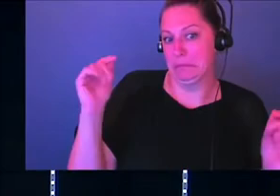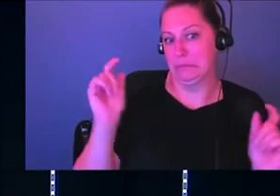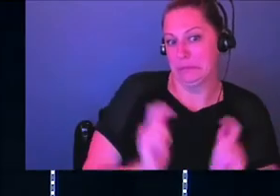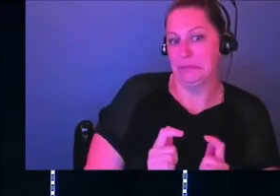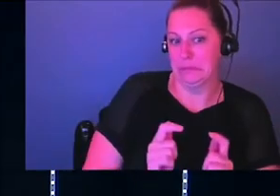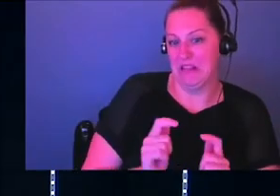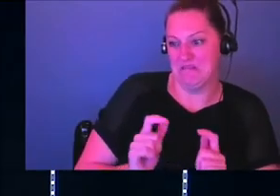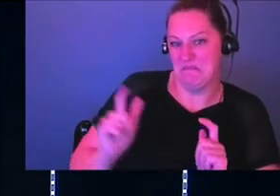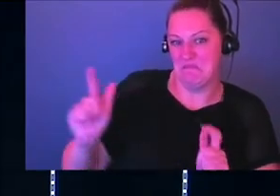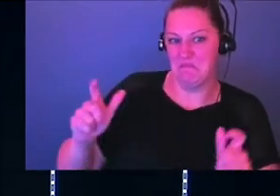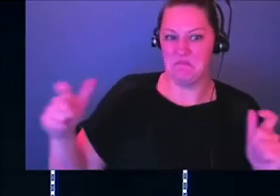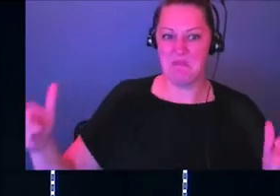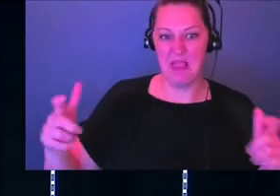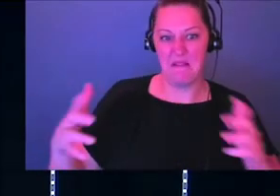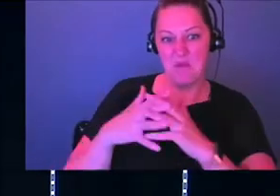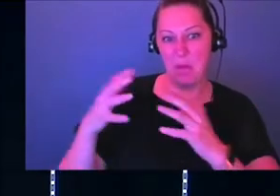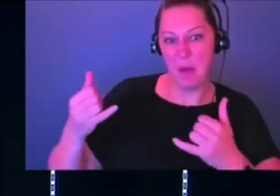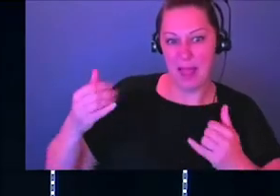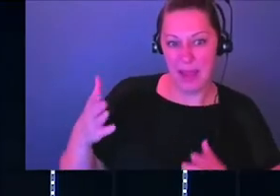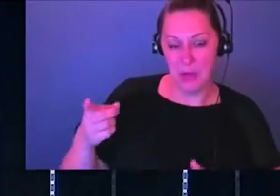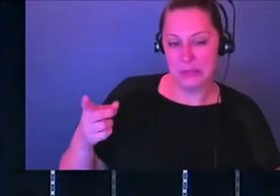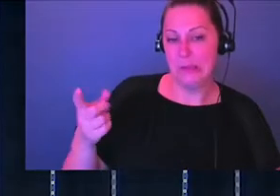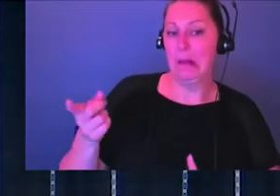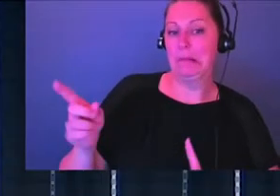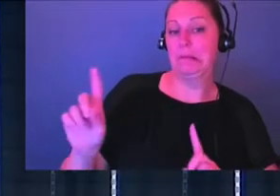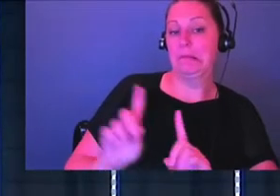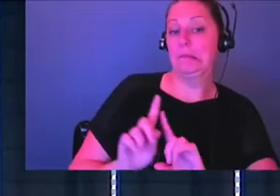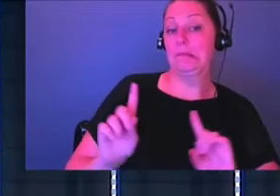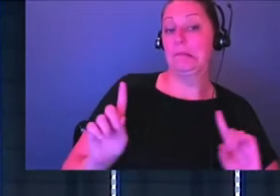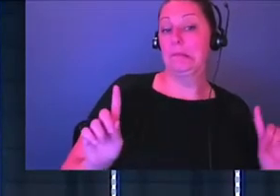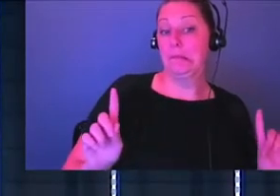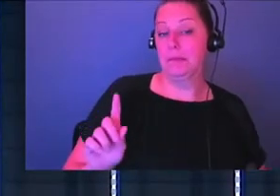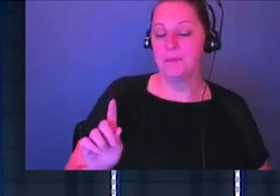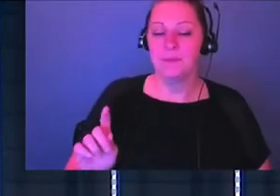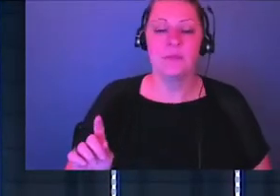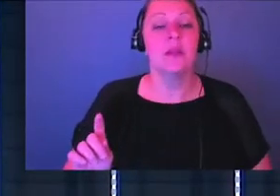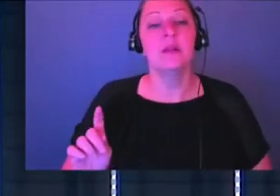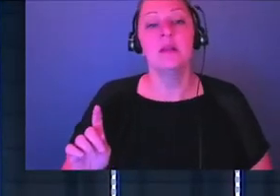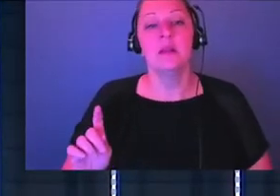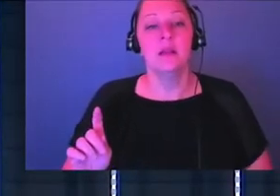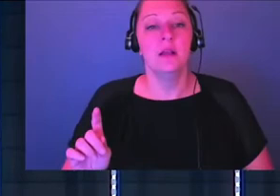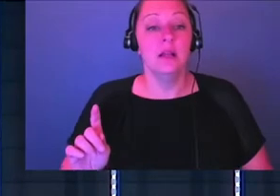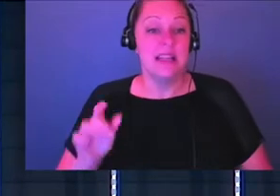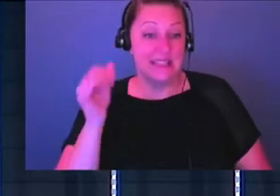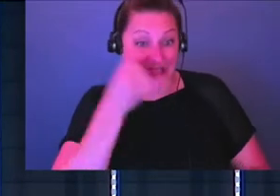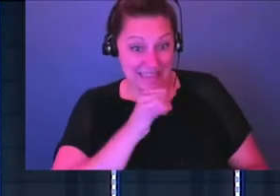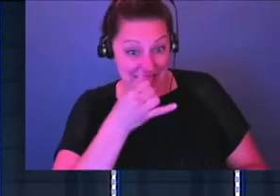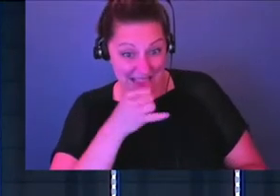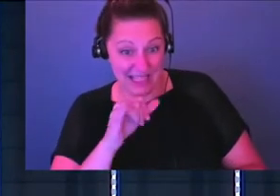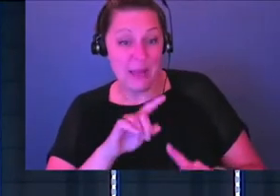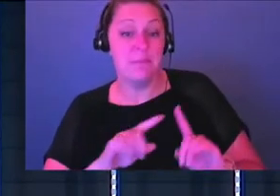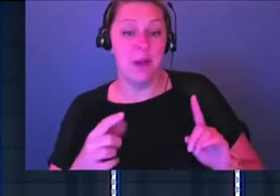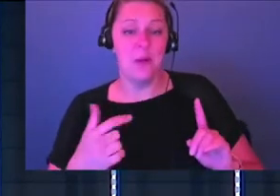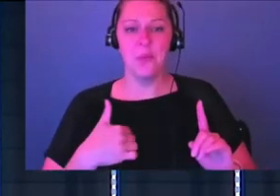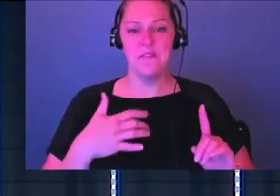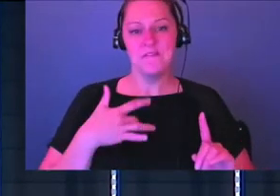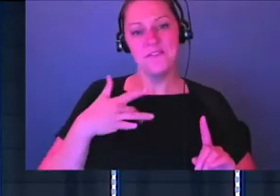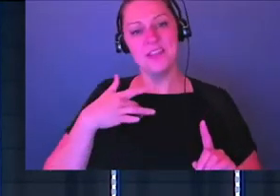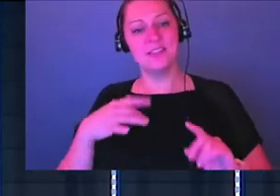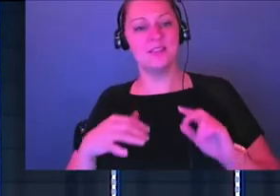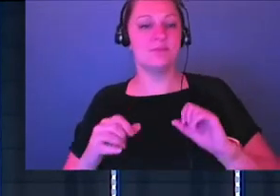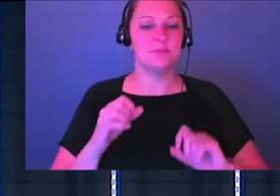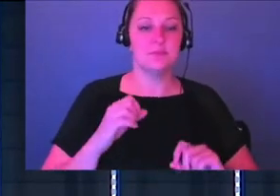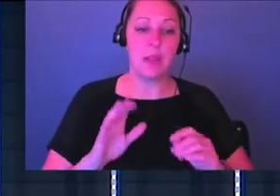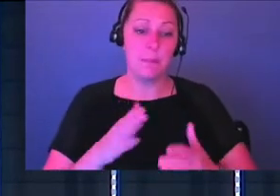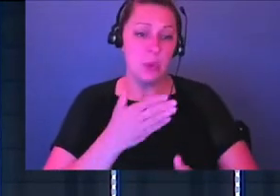it has influence. You tracking with me physically? I mean, it's silly and it's practical, but we move to music. It's what we naturally